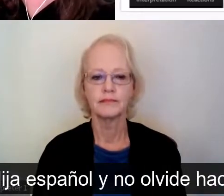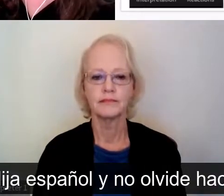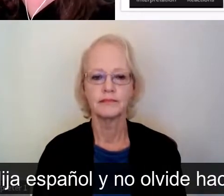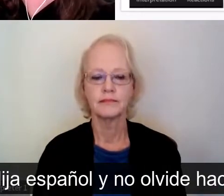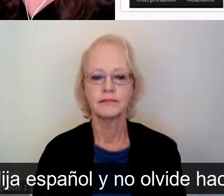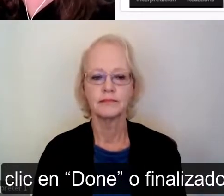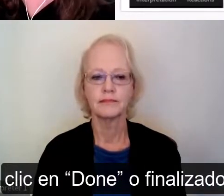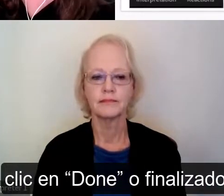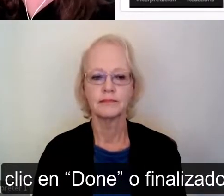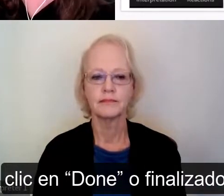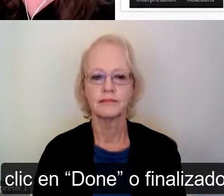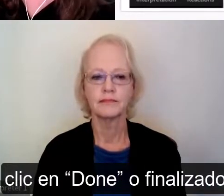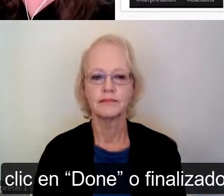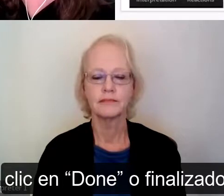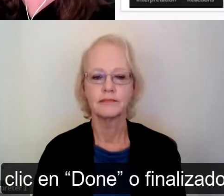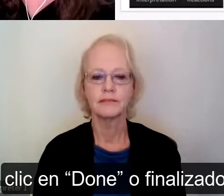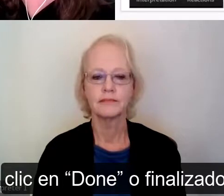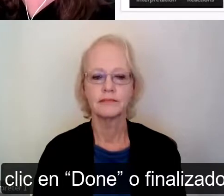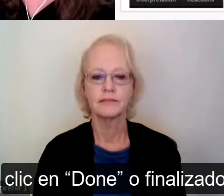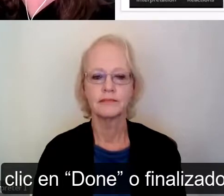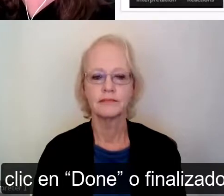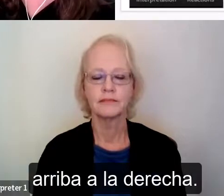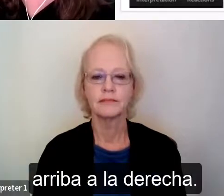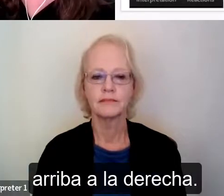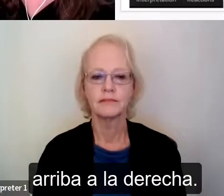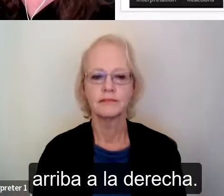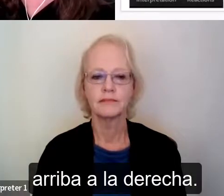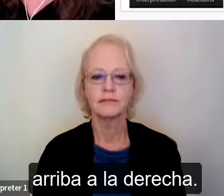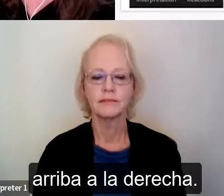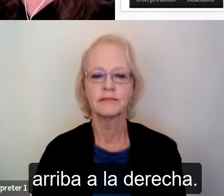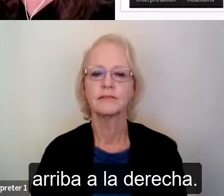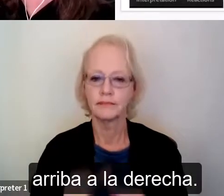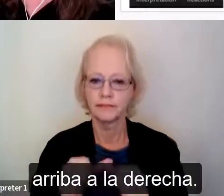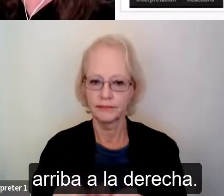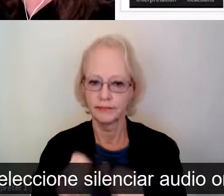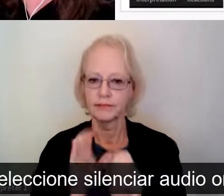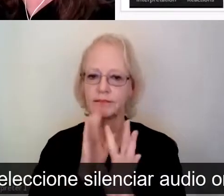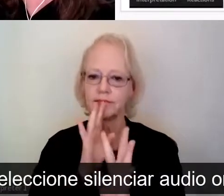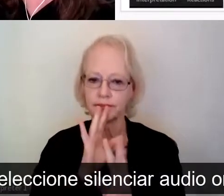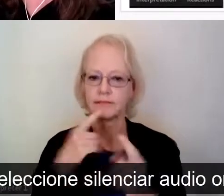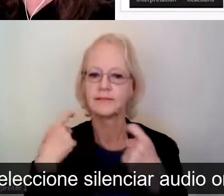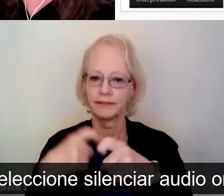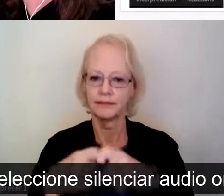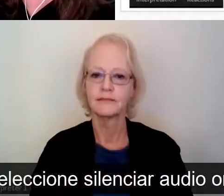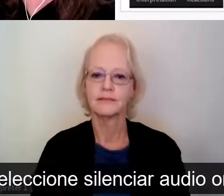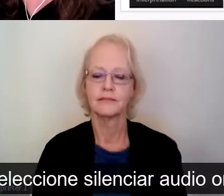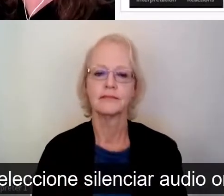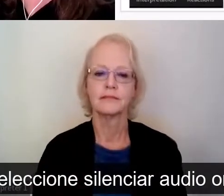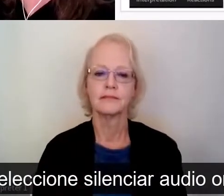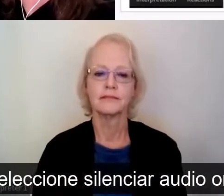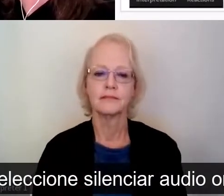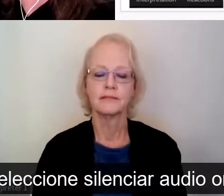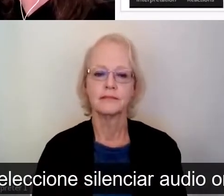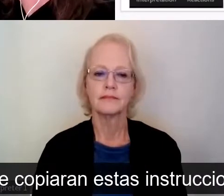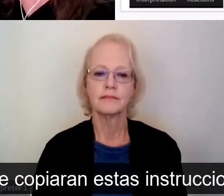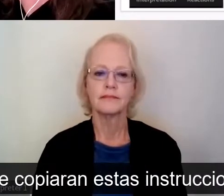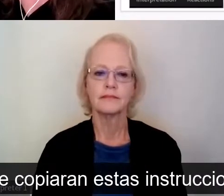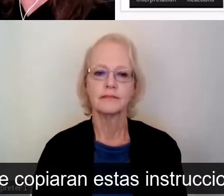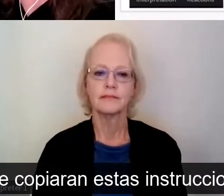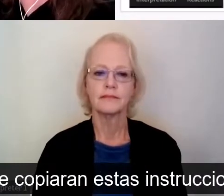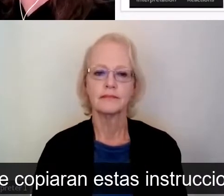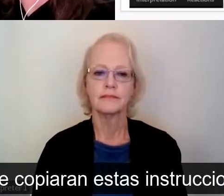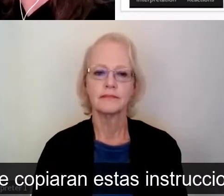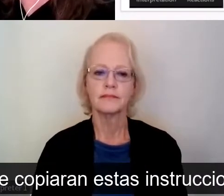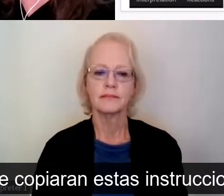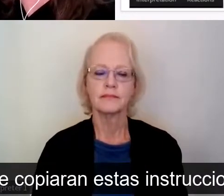Y no olvide hacer clic en done o finalizado arriba a la derecha. No seleccione silenciar audio original y